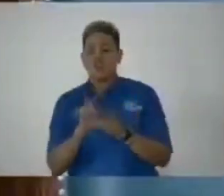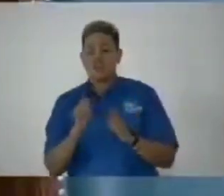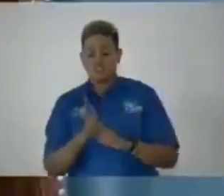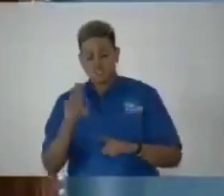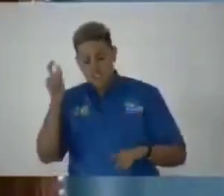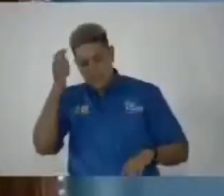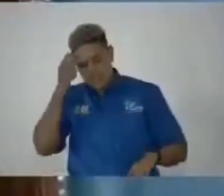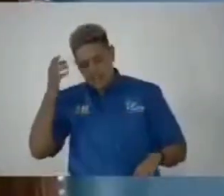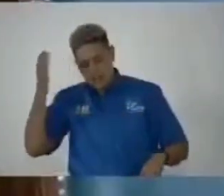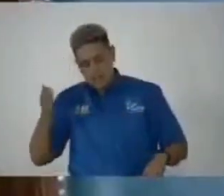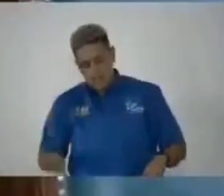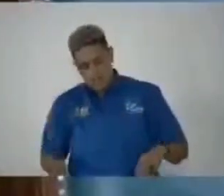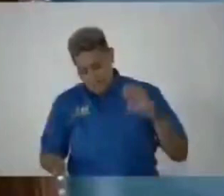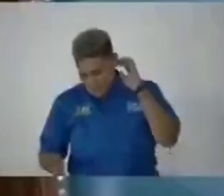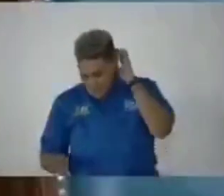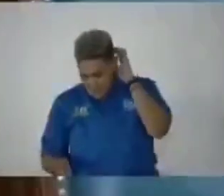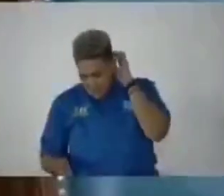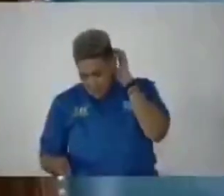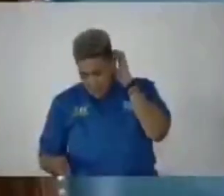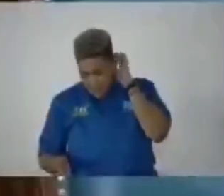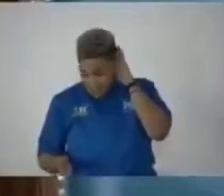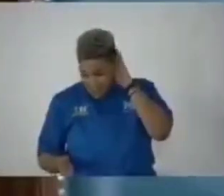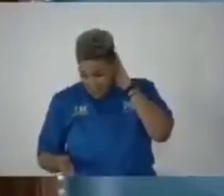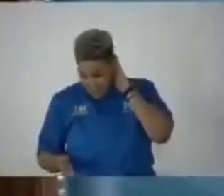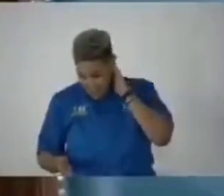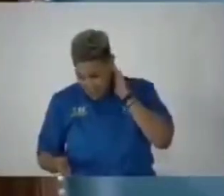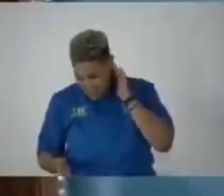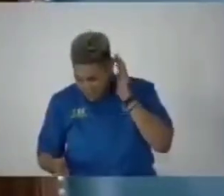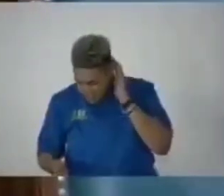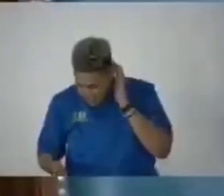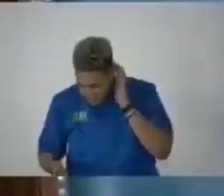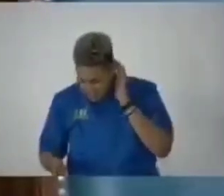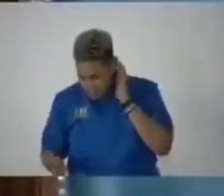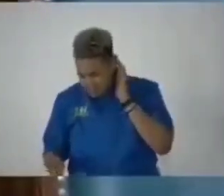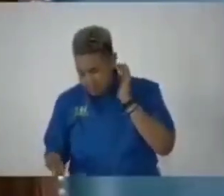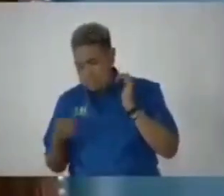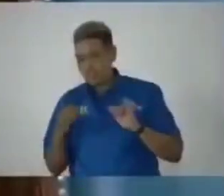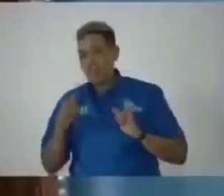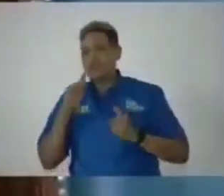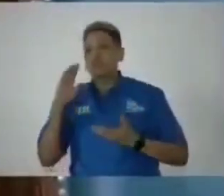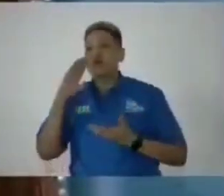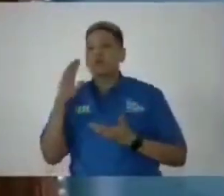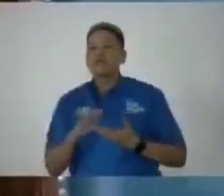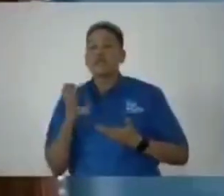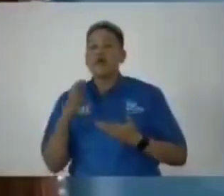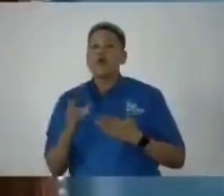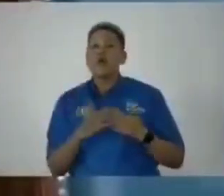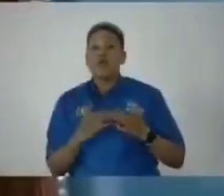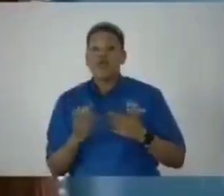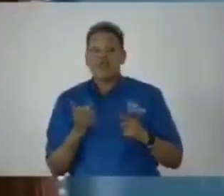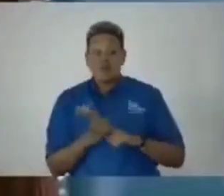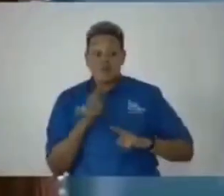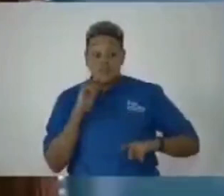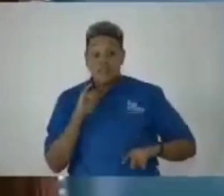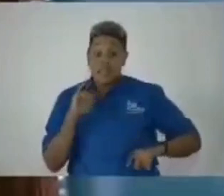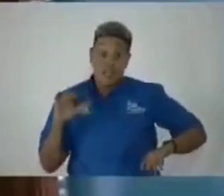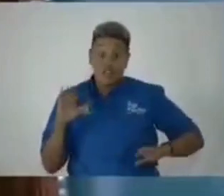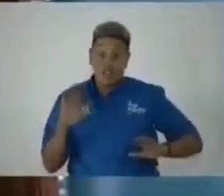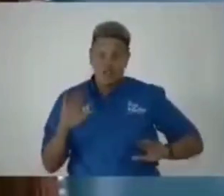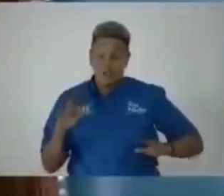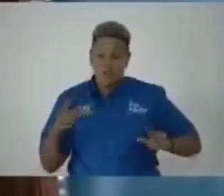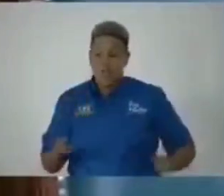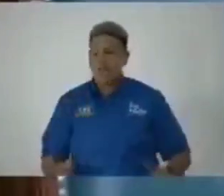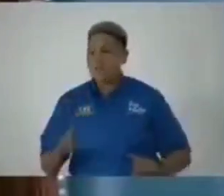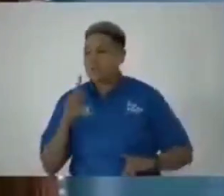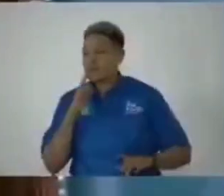government side trying to um minimize or whatever it is with the integrity commission